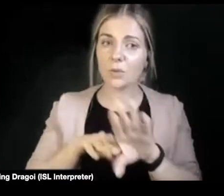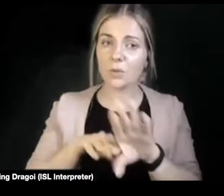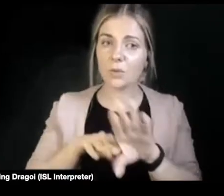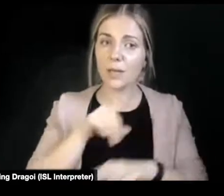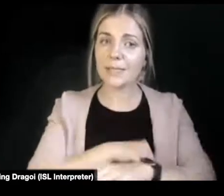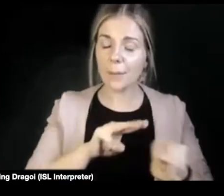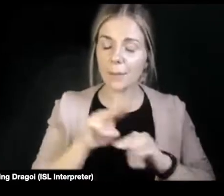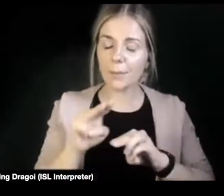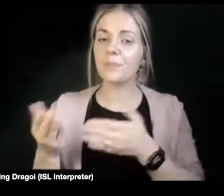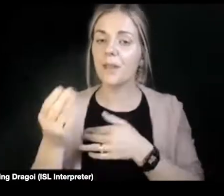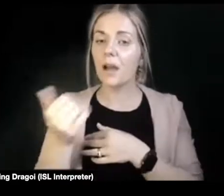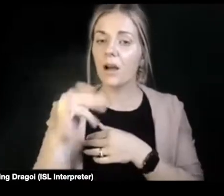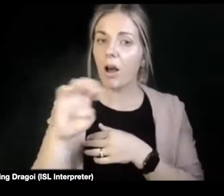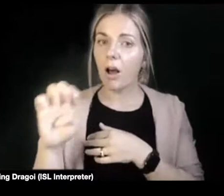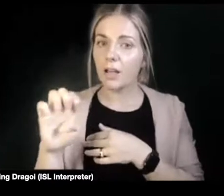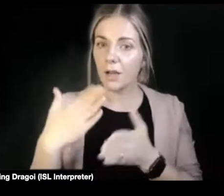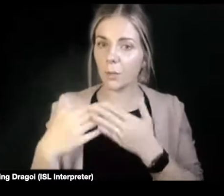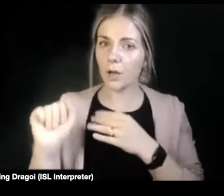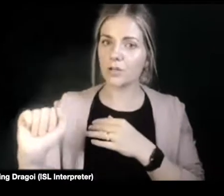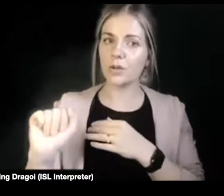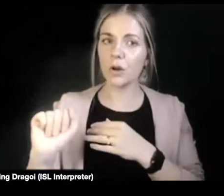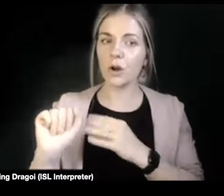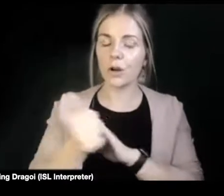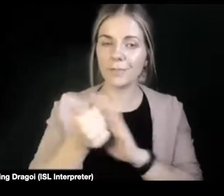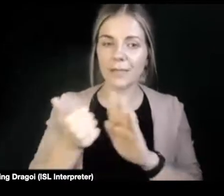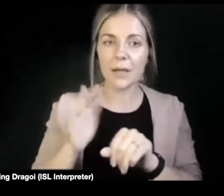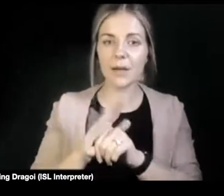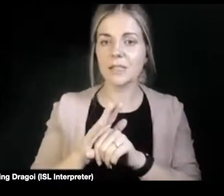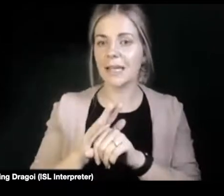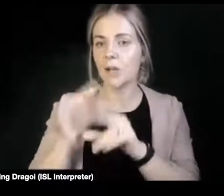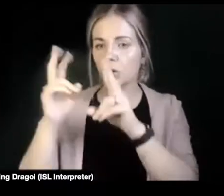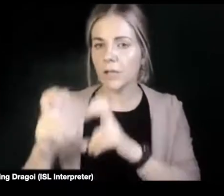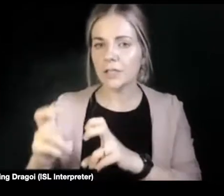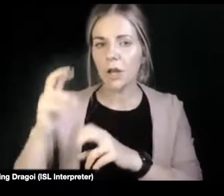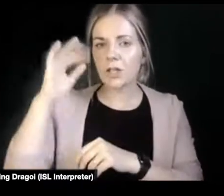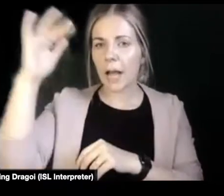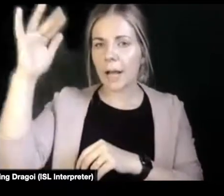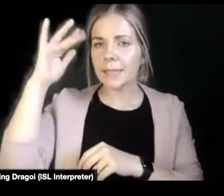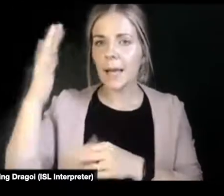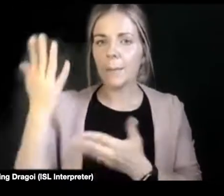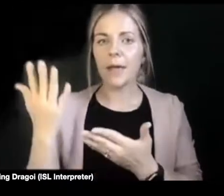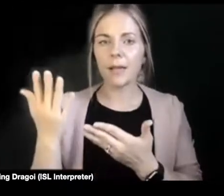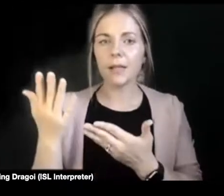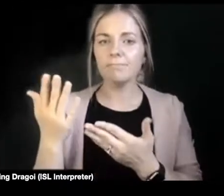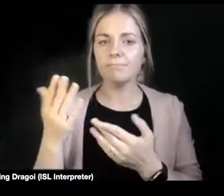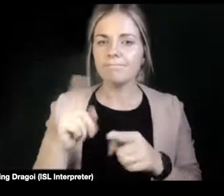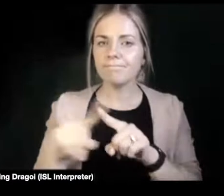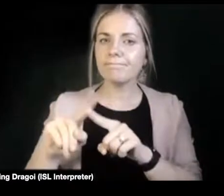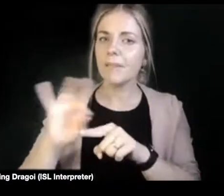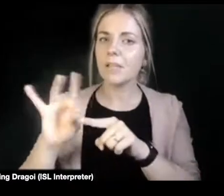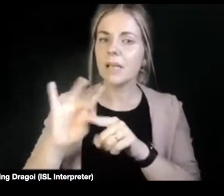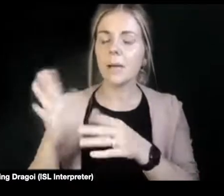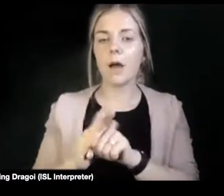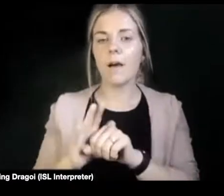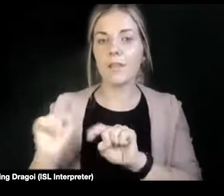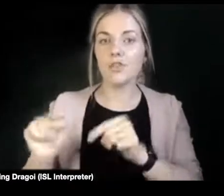what were your responses in terms of research and academic in terms of the specific challenges on sex, causes and